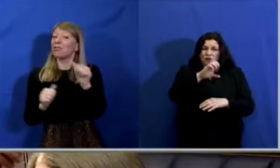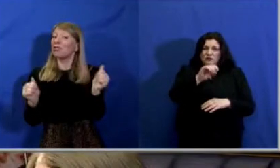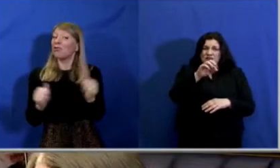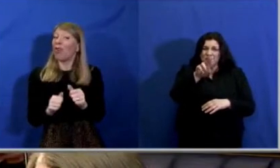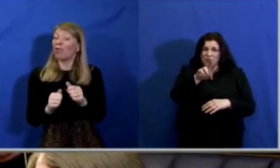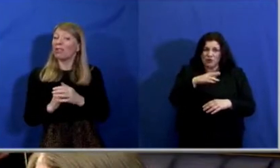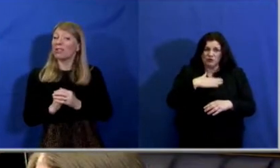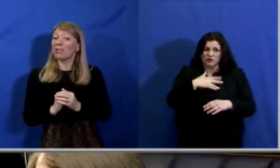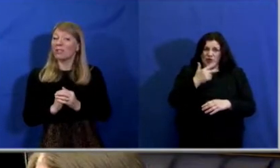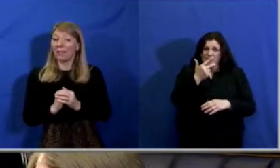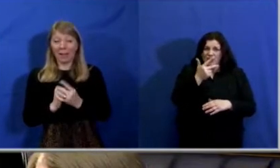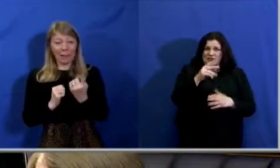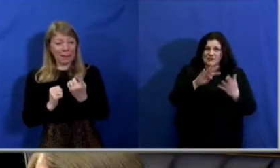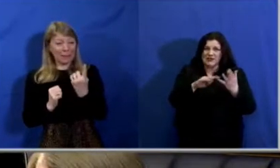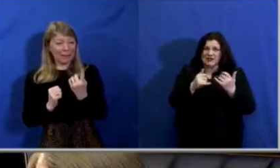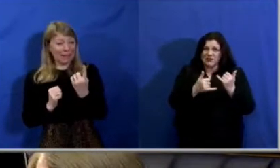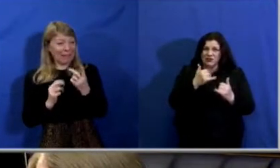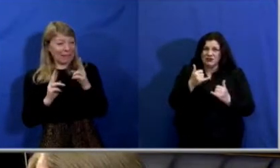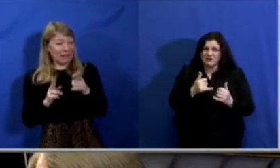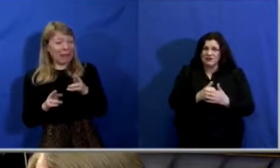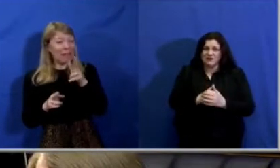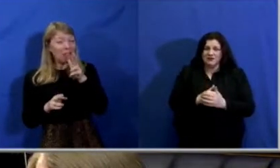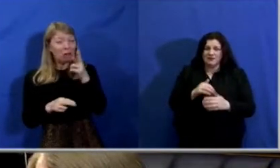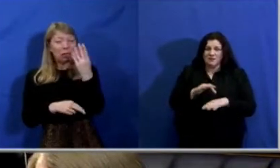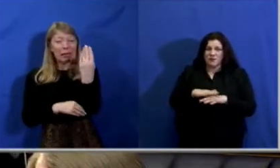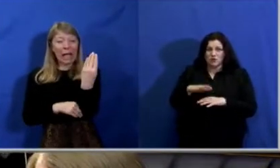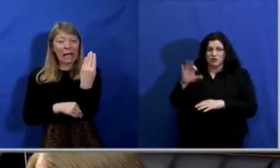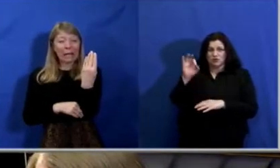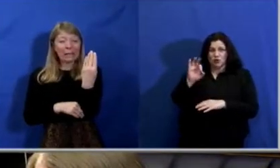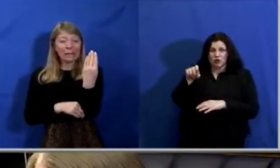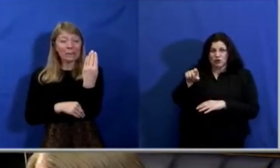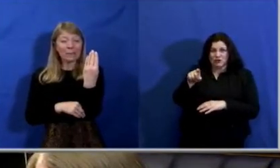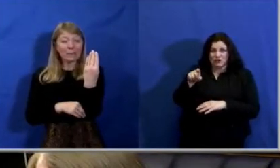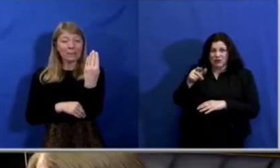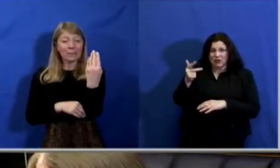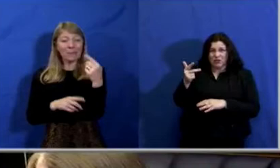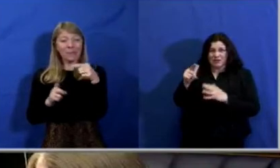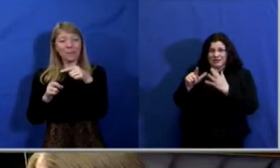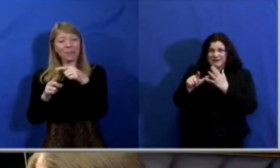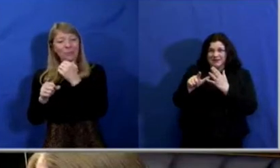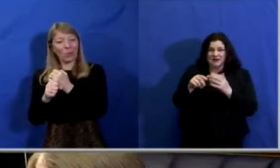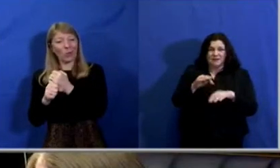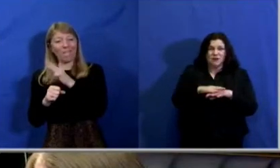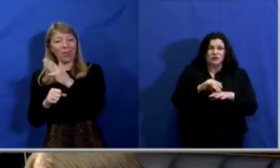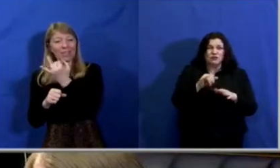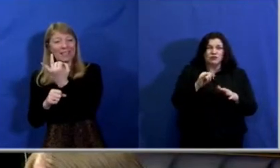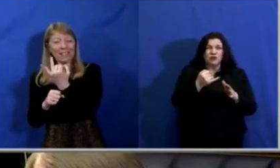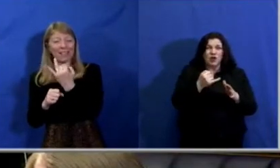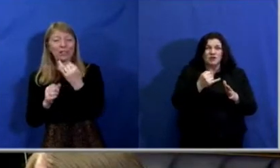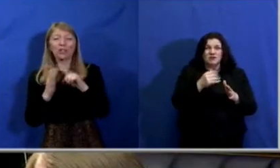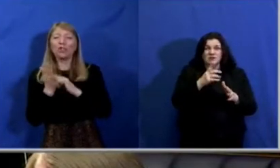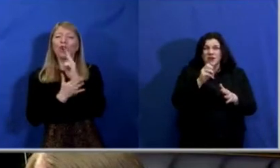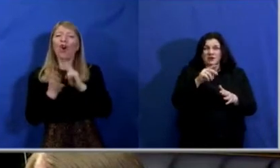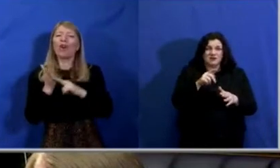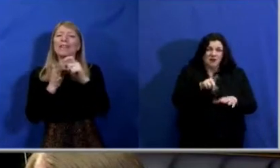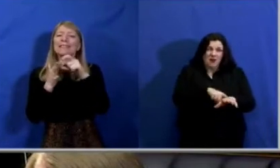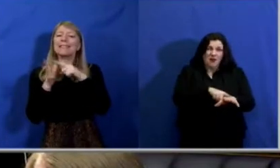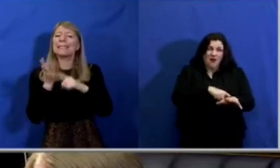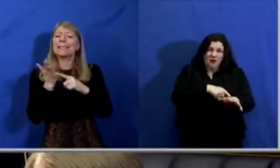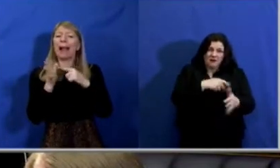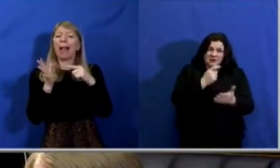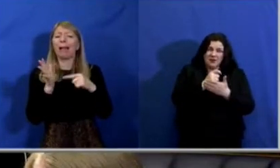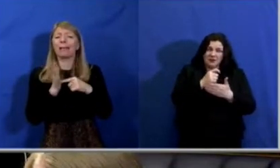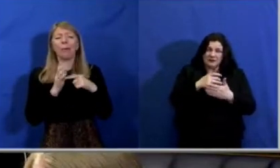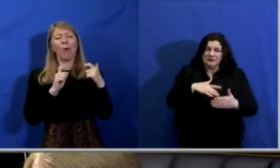years. For George, it was 47 years. For John Dallet, it was a lot longer, and for many others.